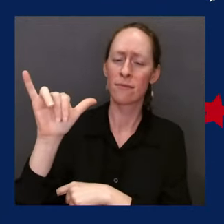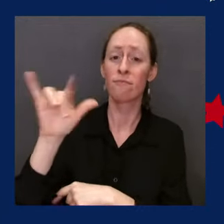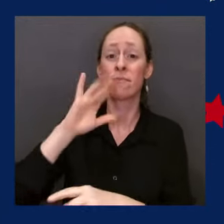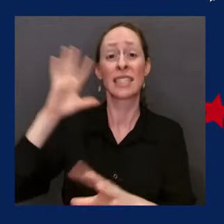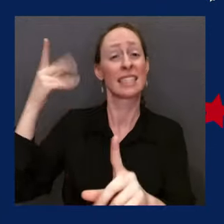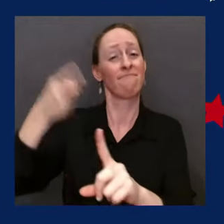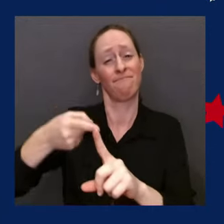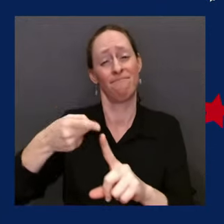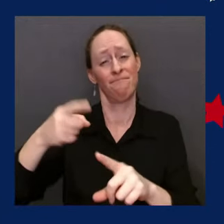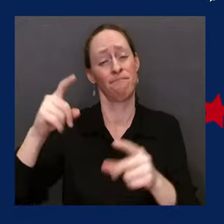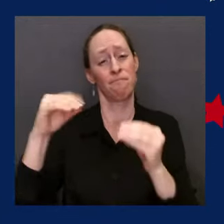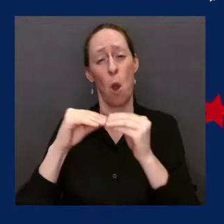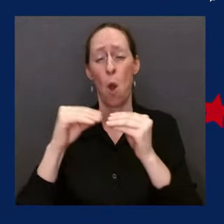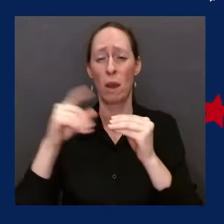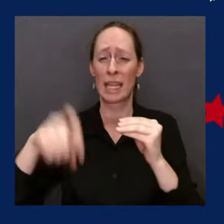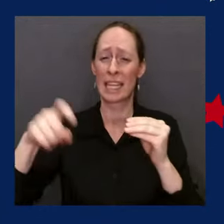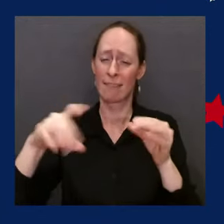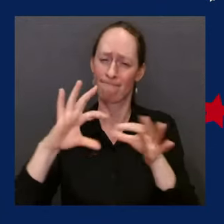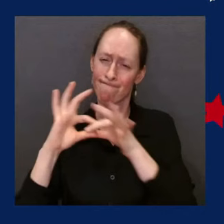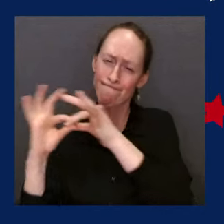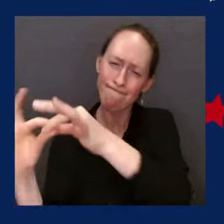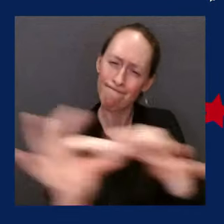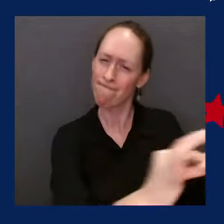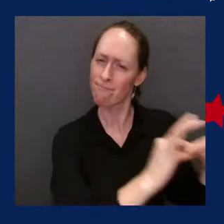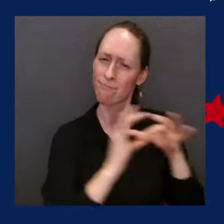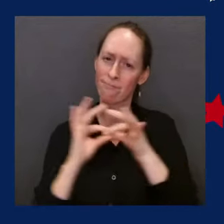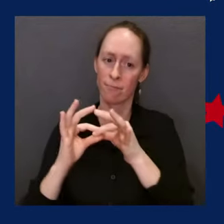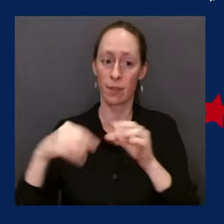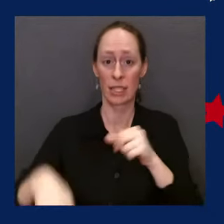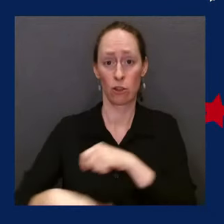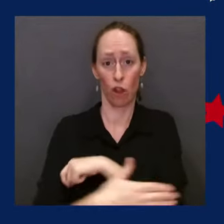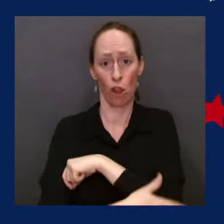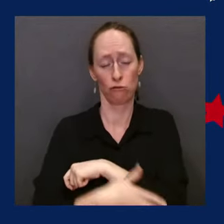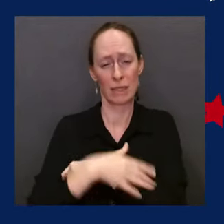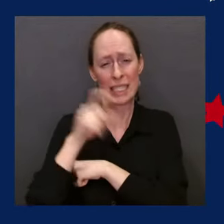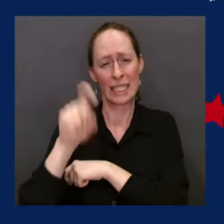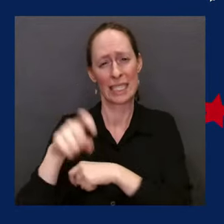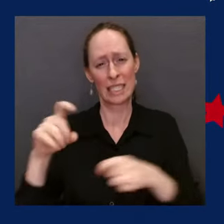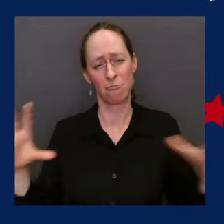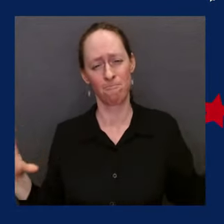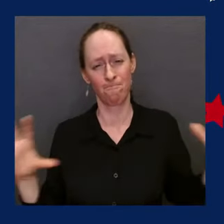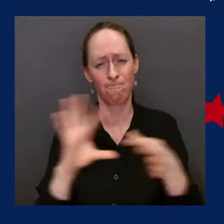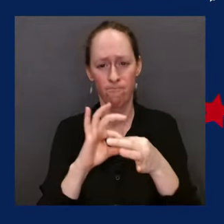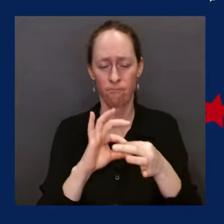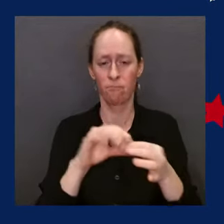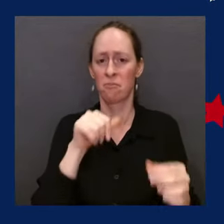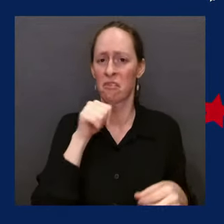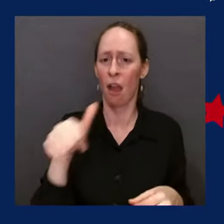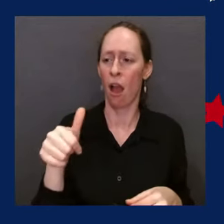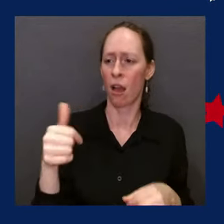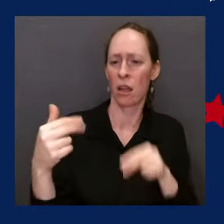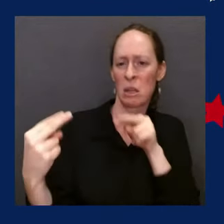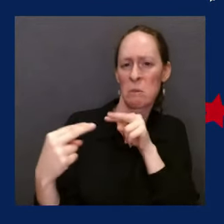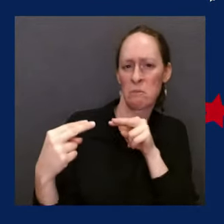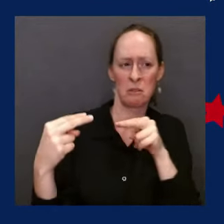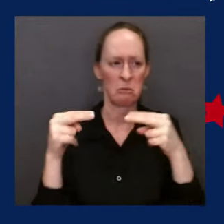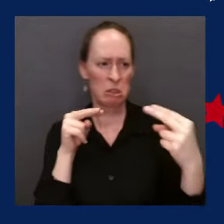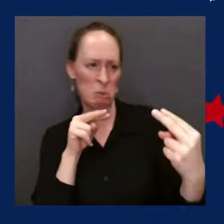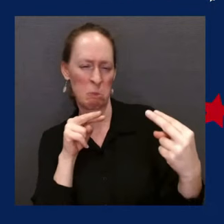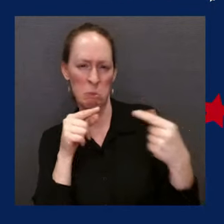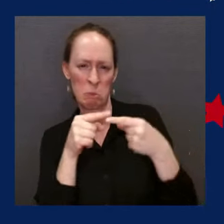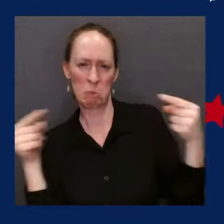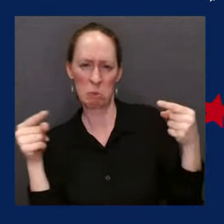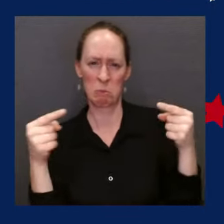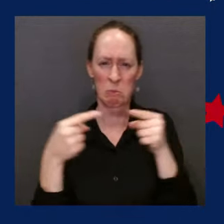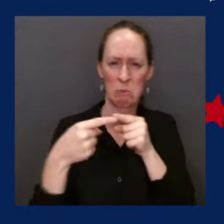see each other not as adversaries, but as fellow Americans. And let us remember that. While the other nations